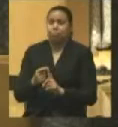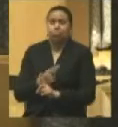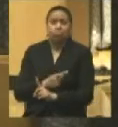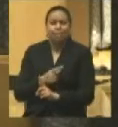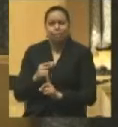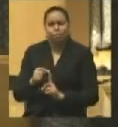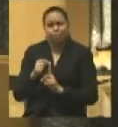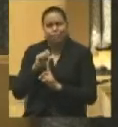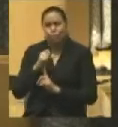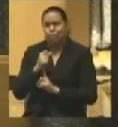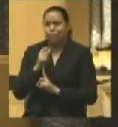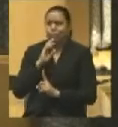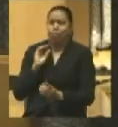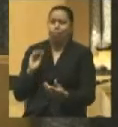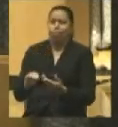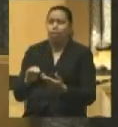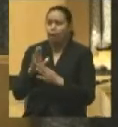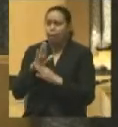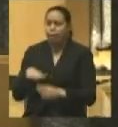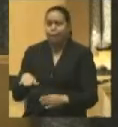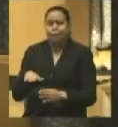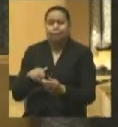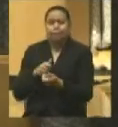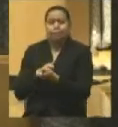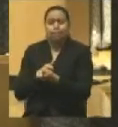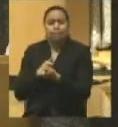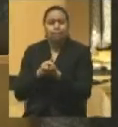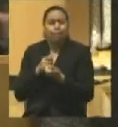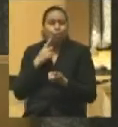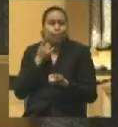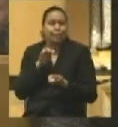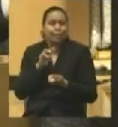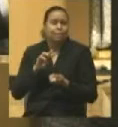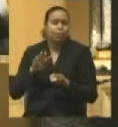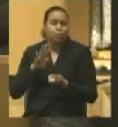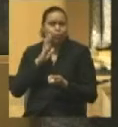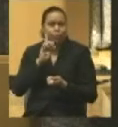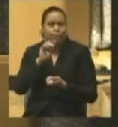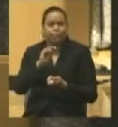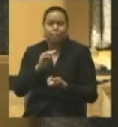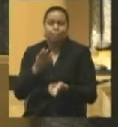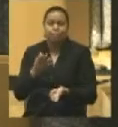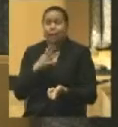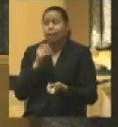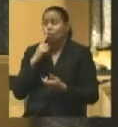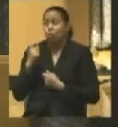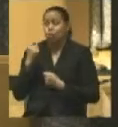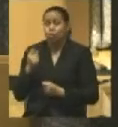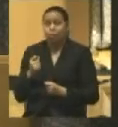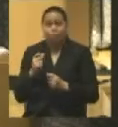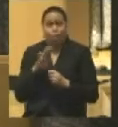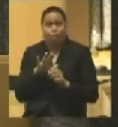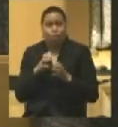of a peace platform in the party in 1864. And as for the strength of the peace movement